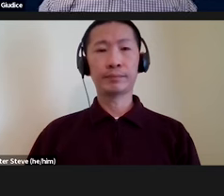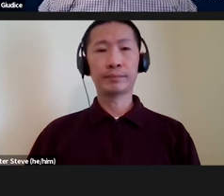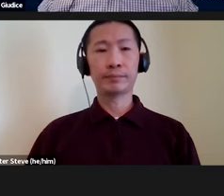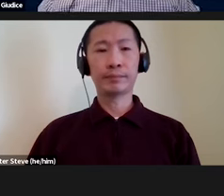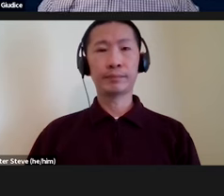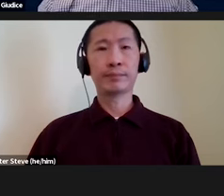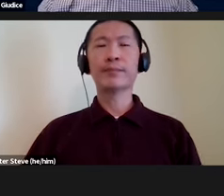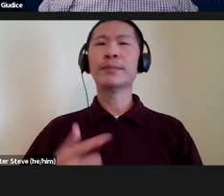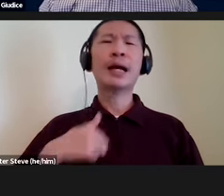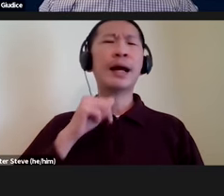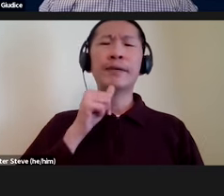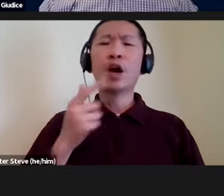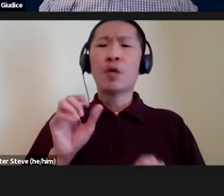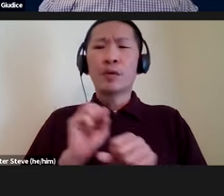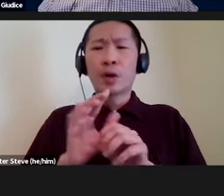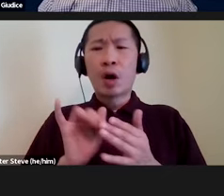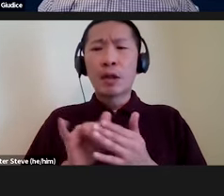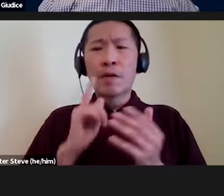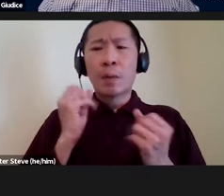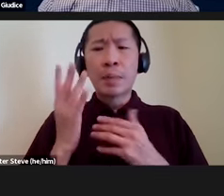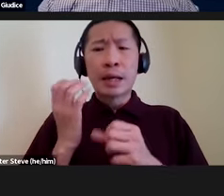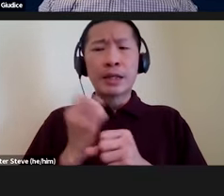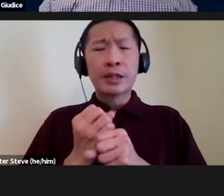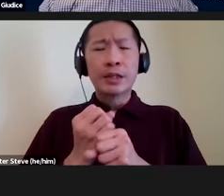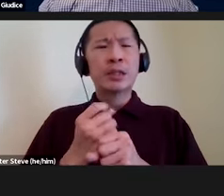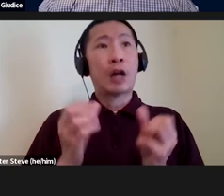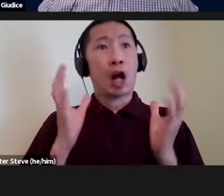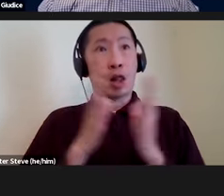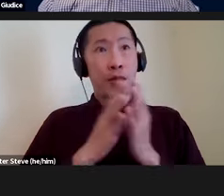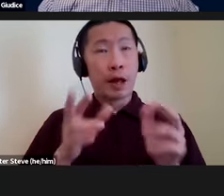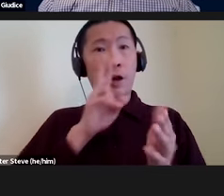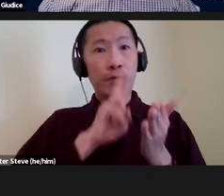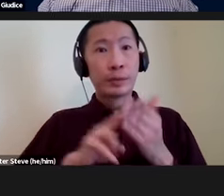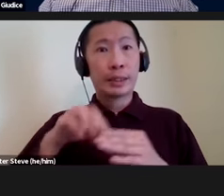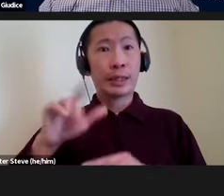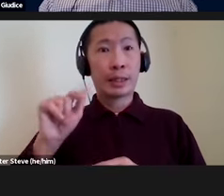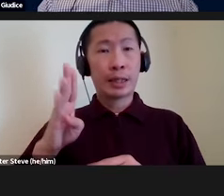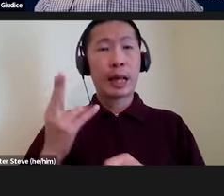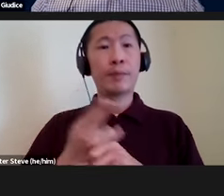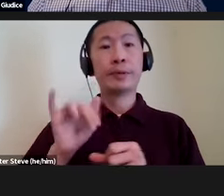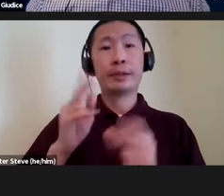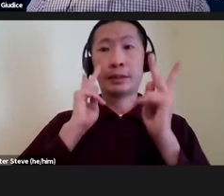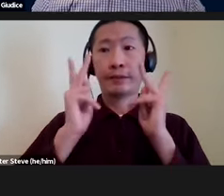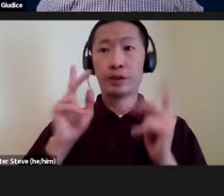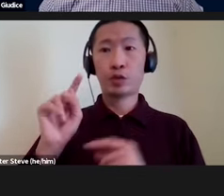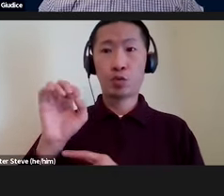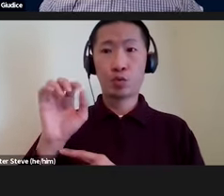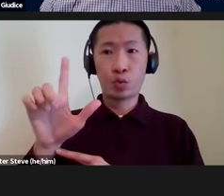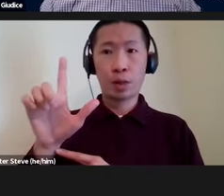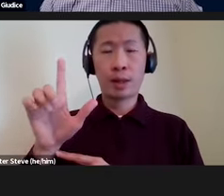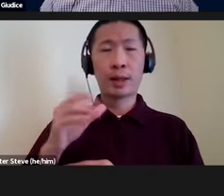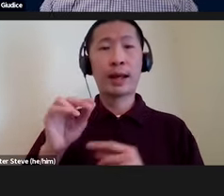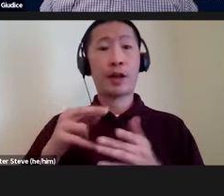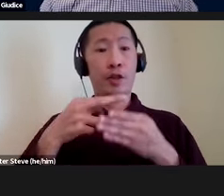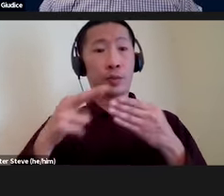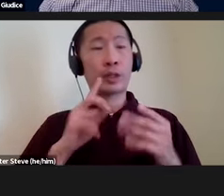I've now done, we've worked on this for a bunch of years, and I've done a lot of research in the lab using this visualization tool. And the